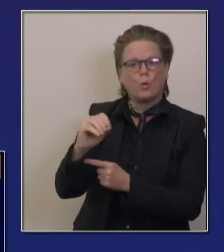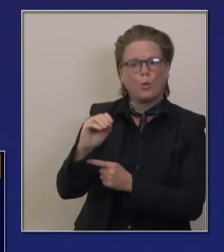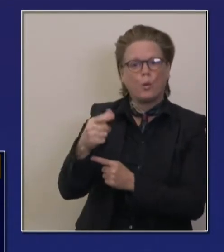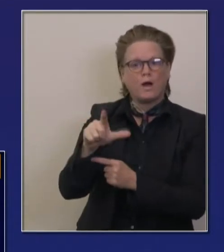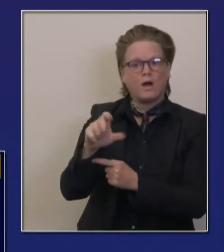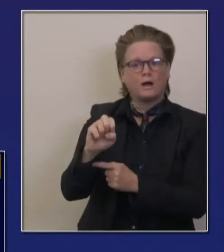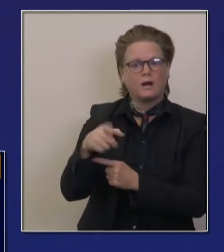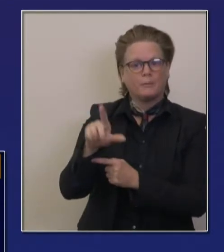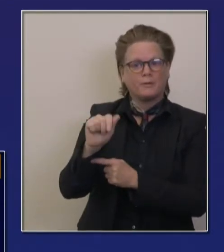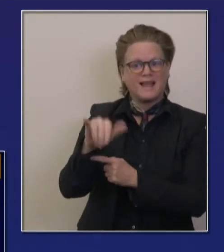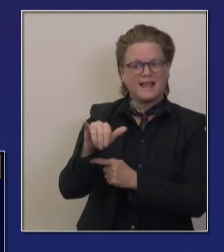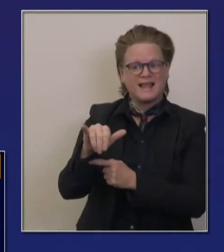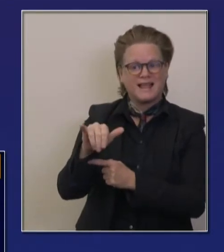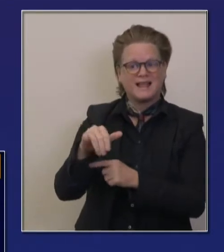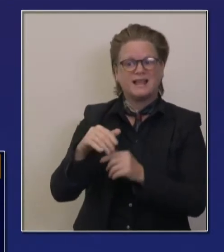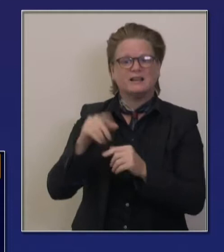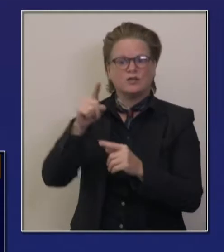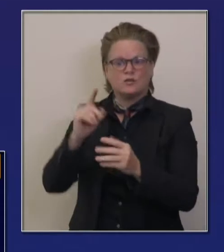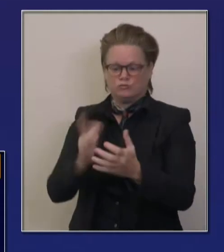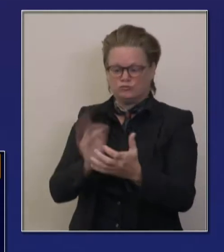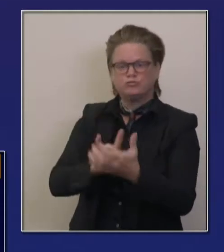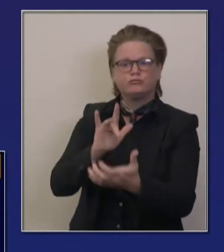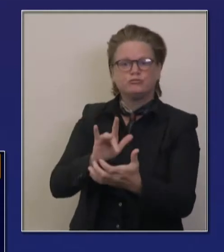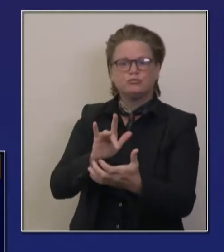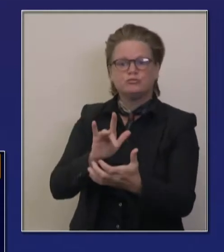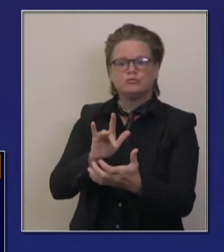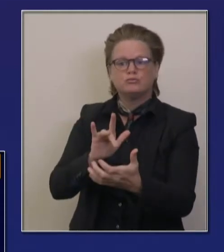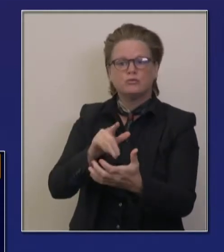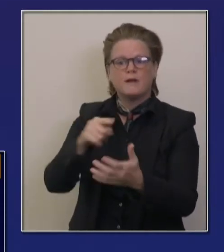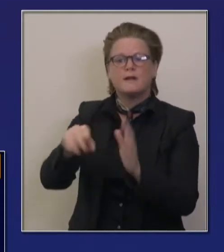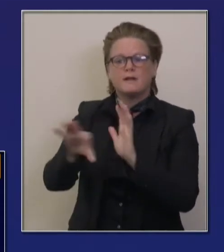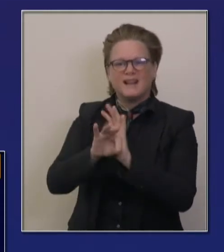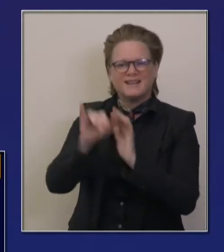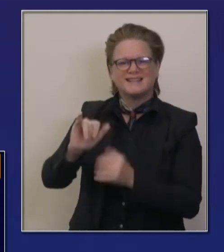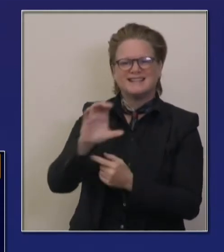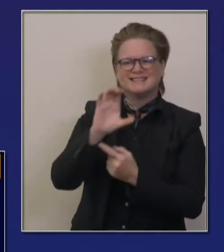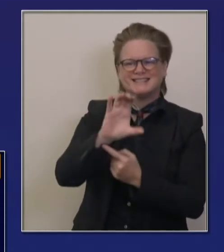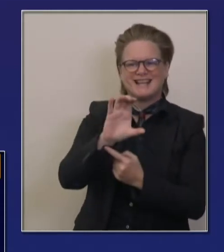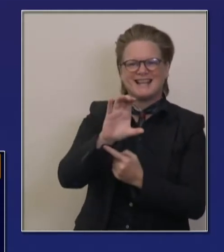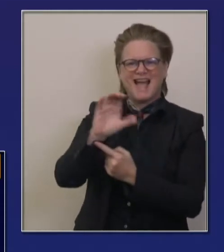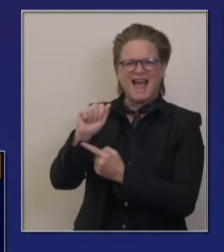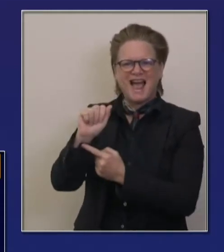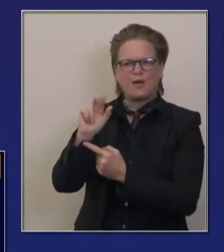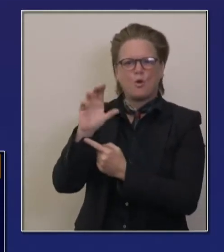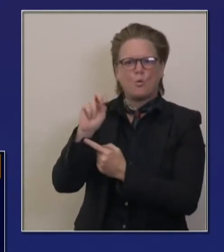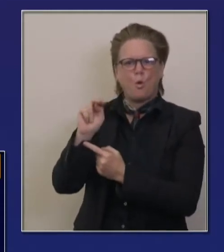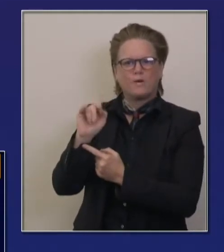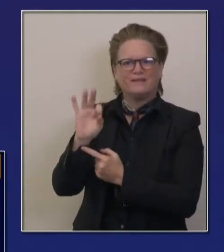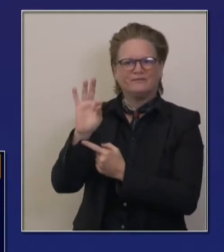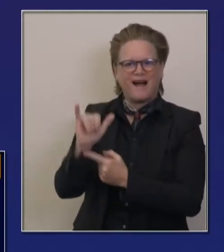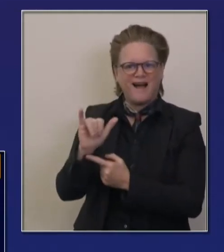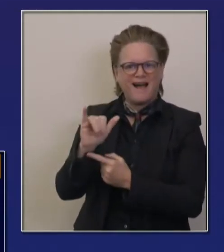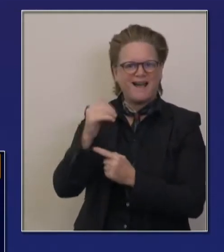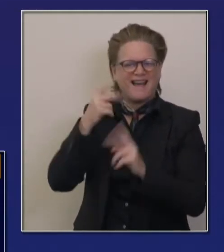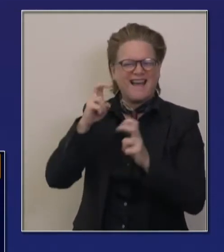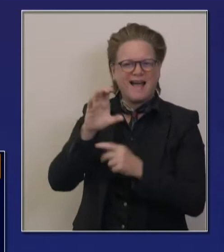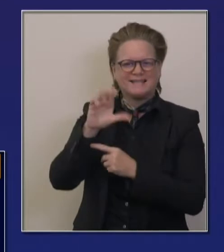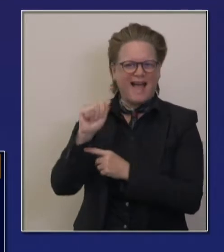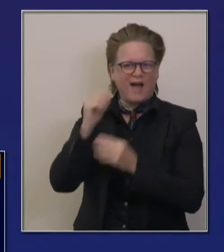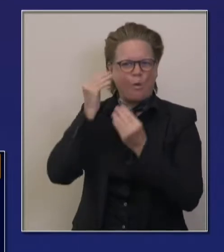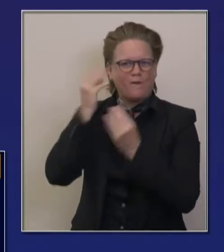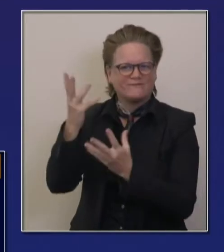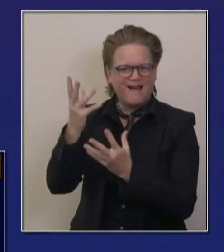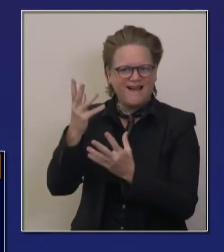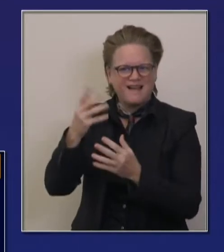turn on the COVID-19 exposure notification. It's a very, I don't want say relatively, it is indeed a simple